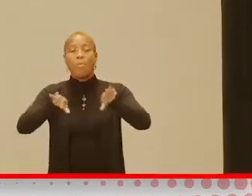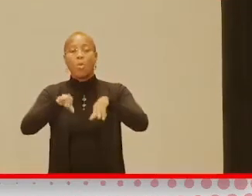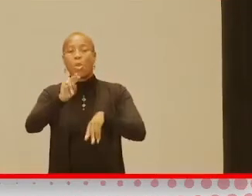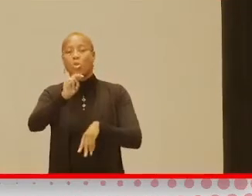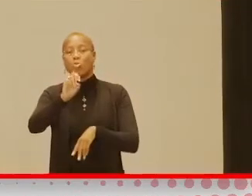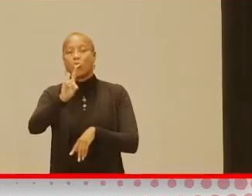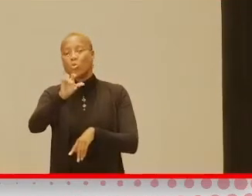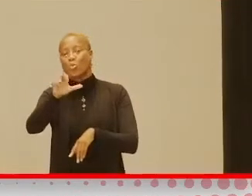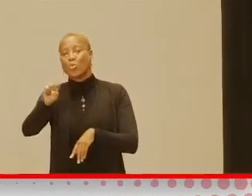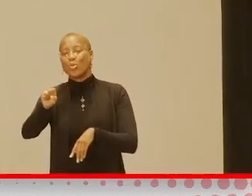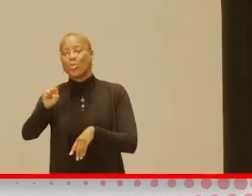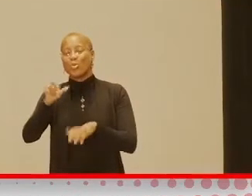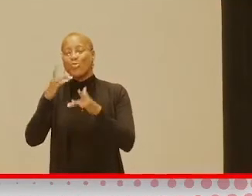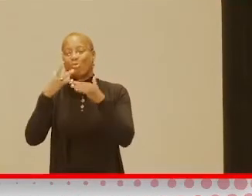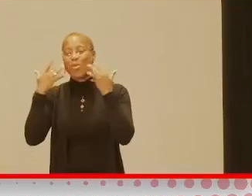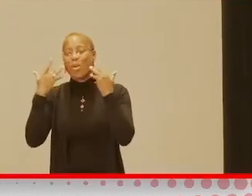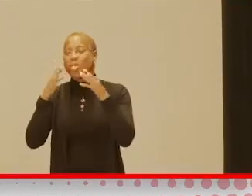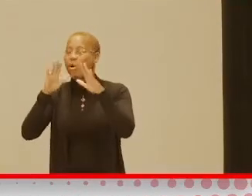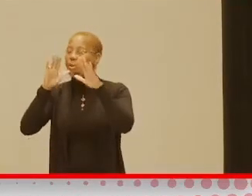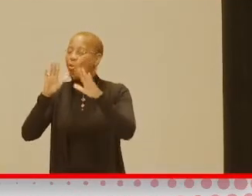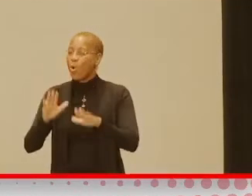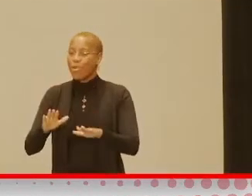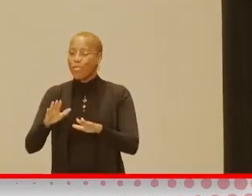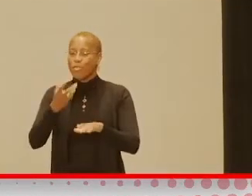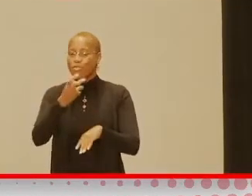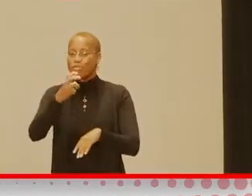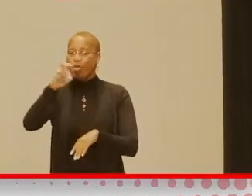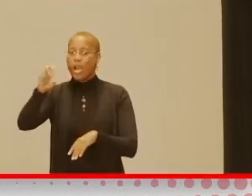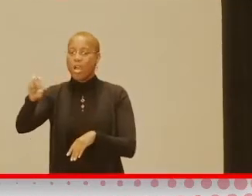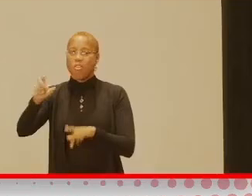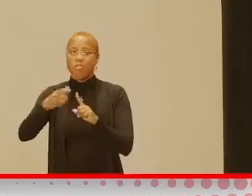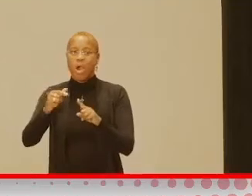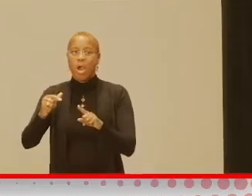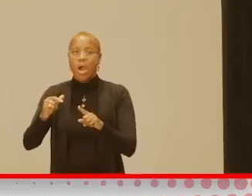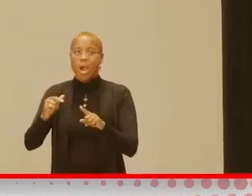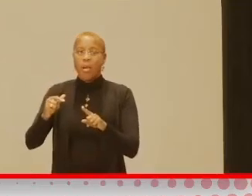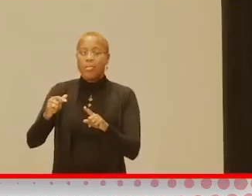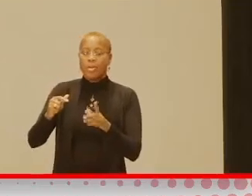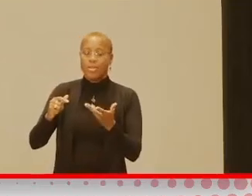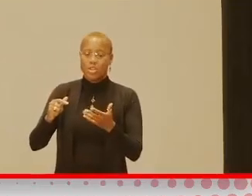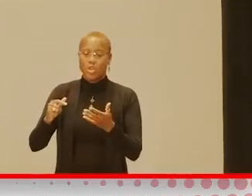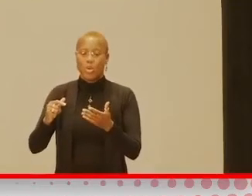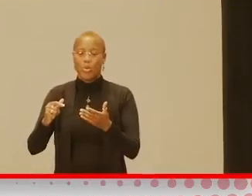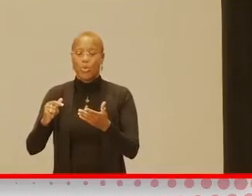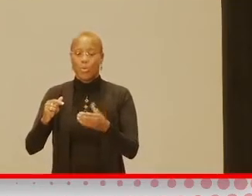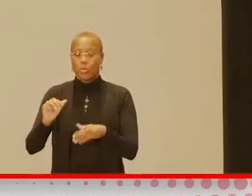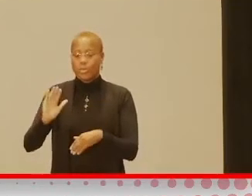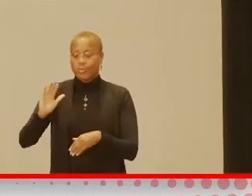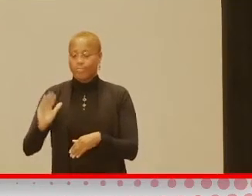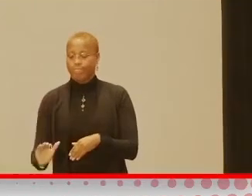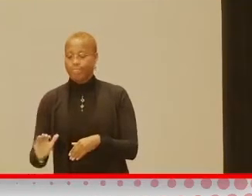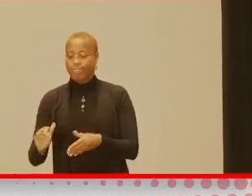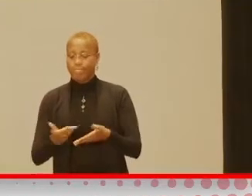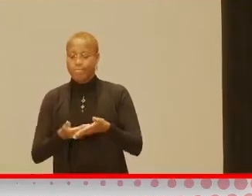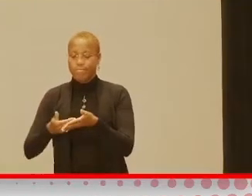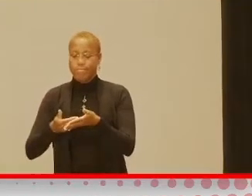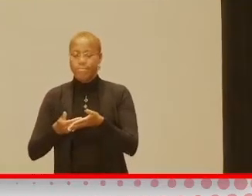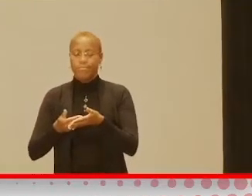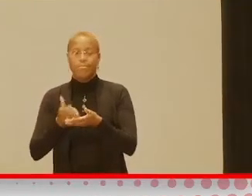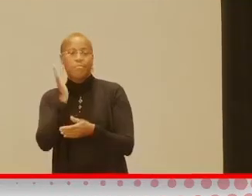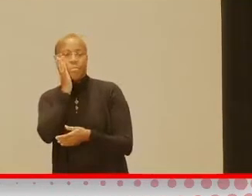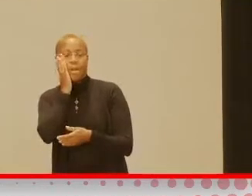They're great for when you're transitioning, perhaps out of that toddler bed into a bigger bed, and you're afraid your child might,